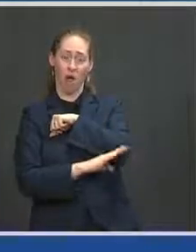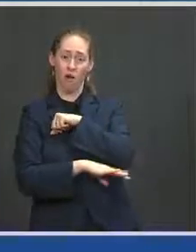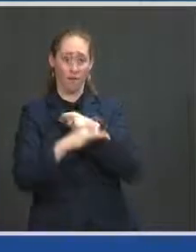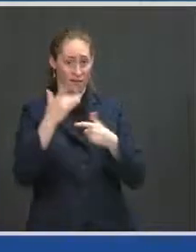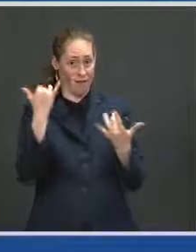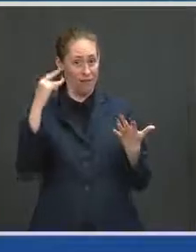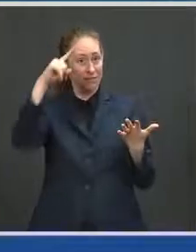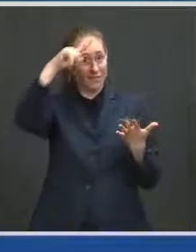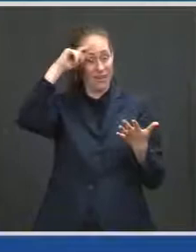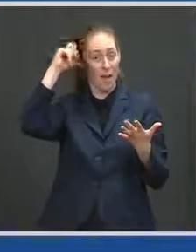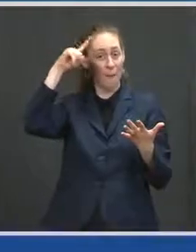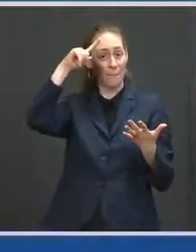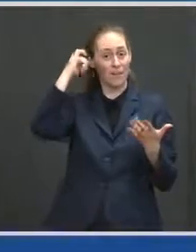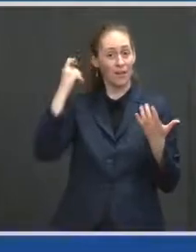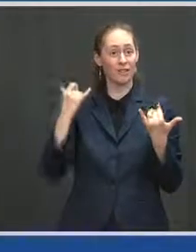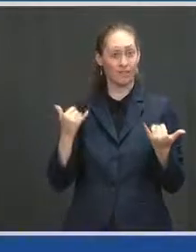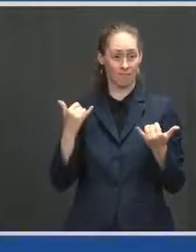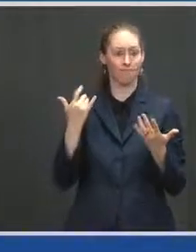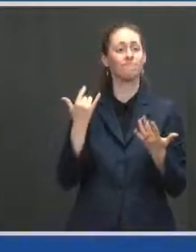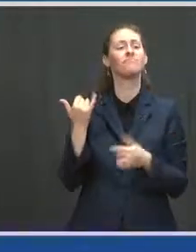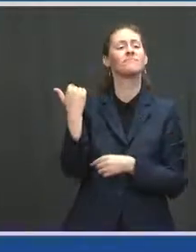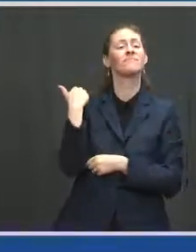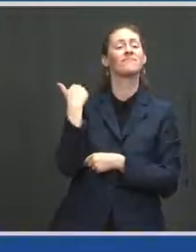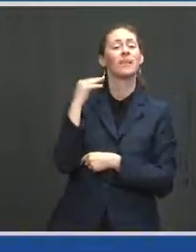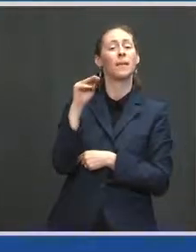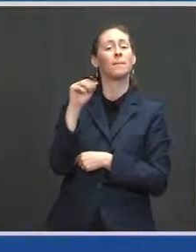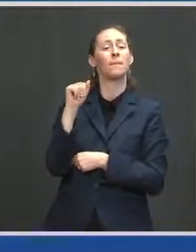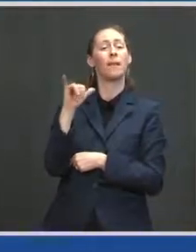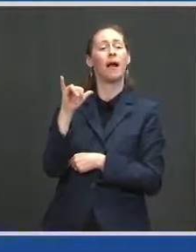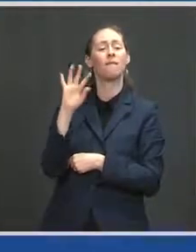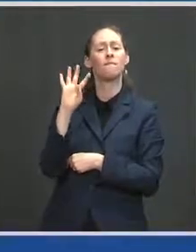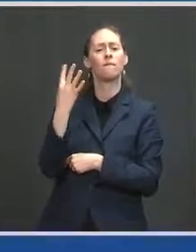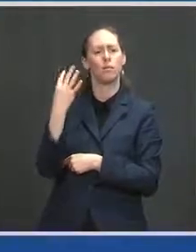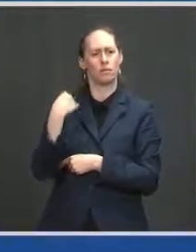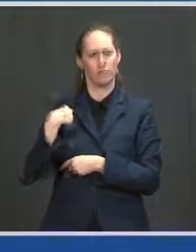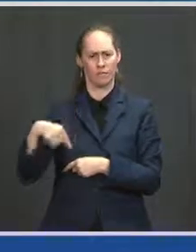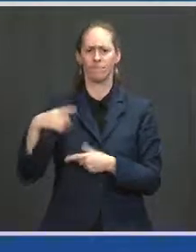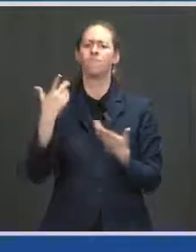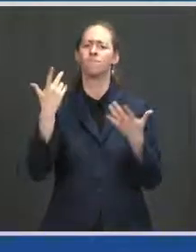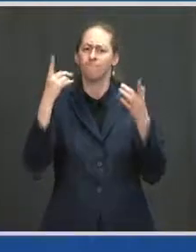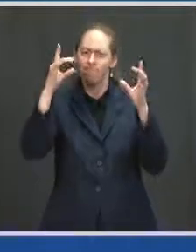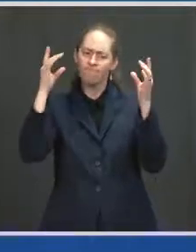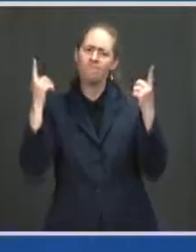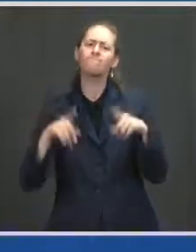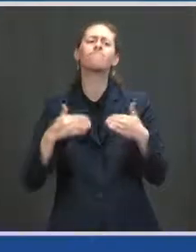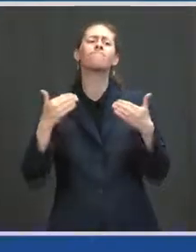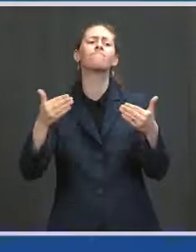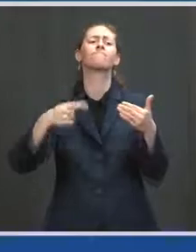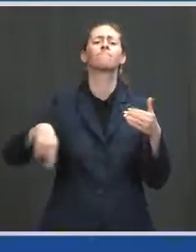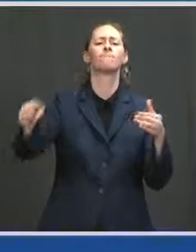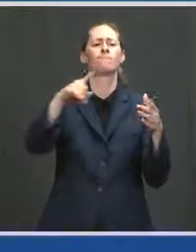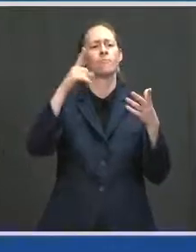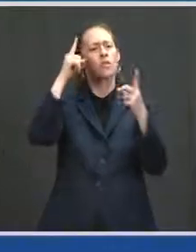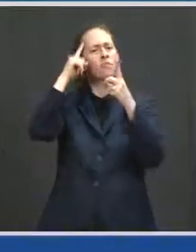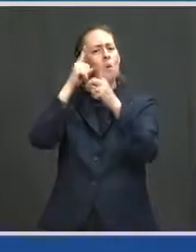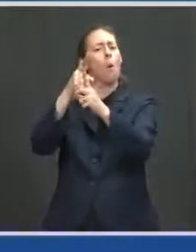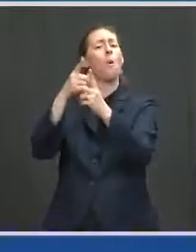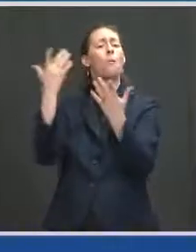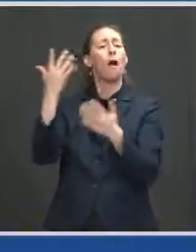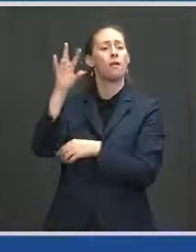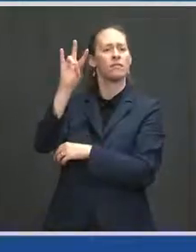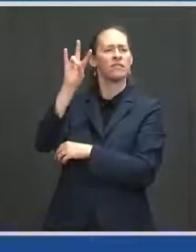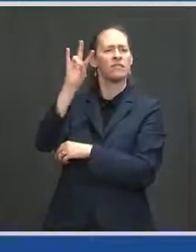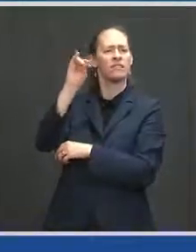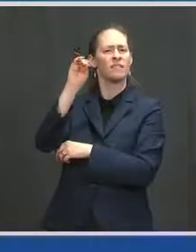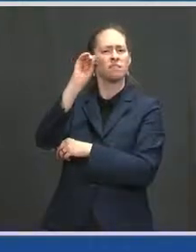4, I asked Americans to come together to get 70 percent of adults with one shot by